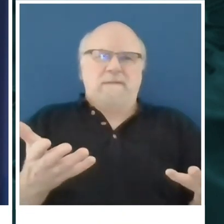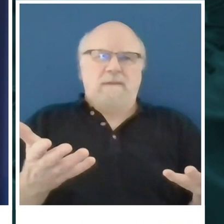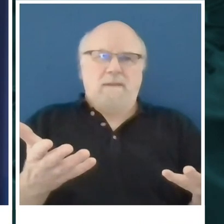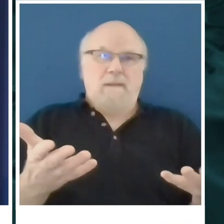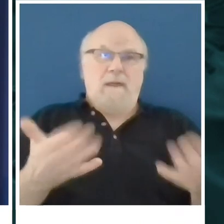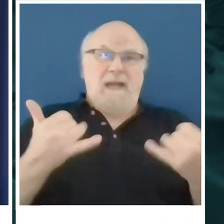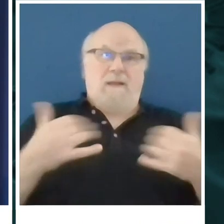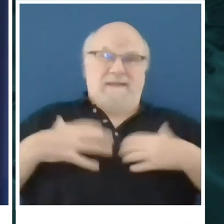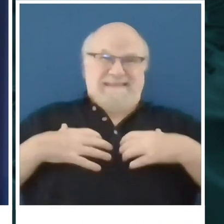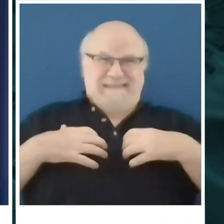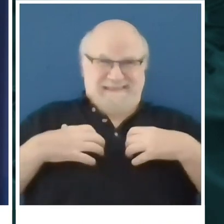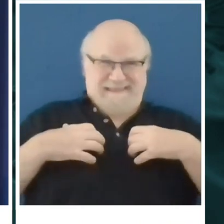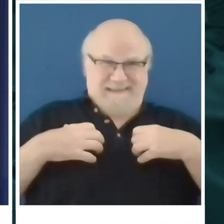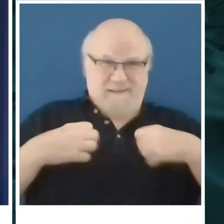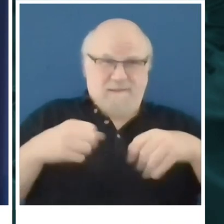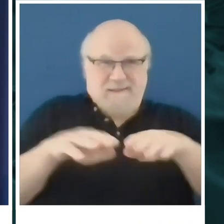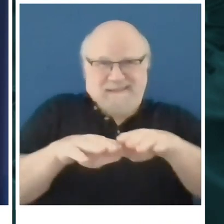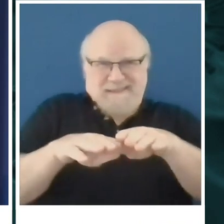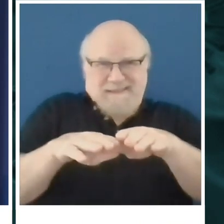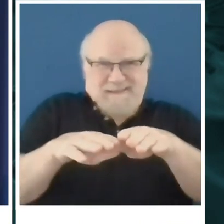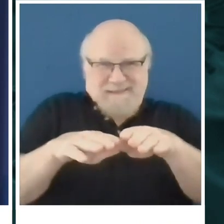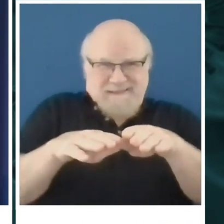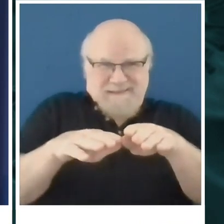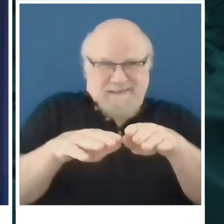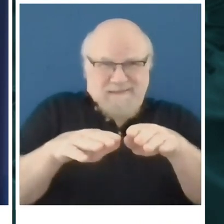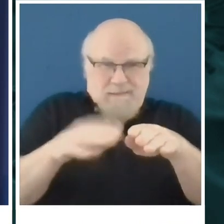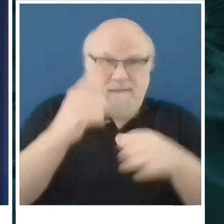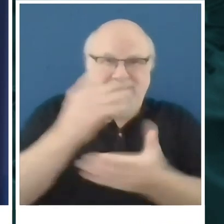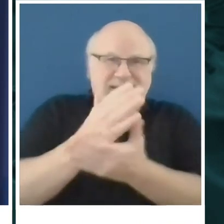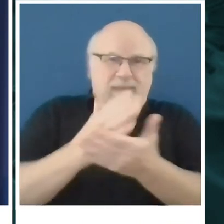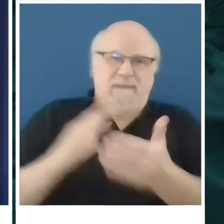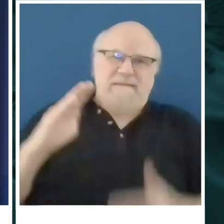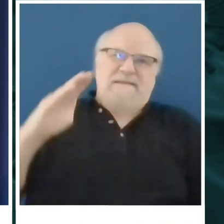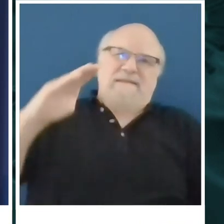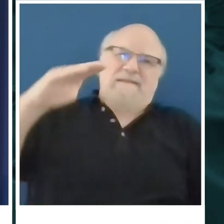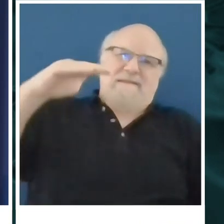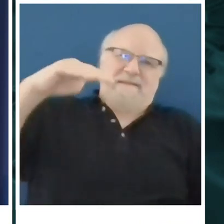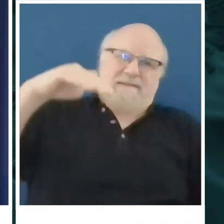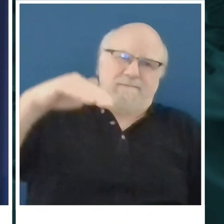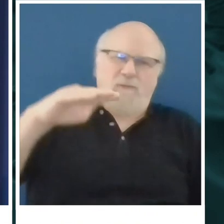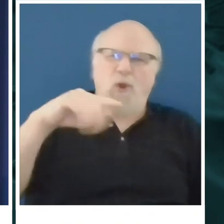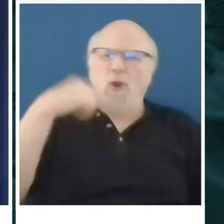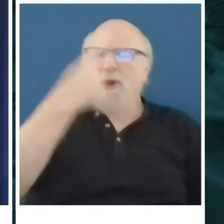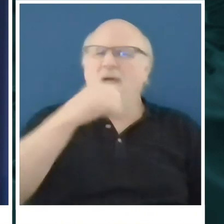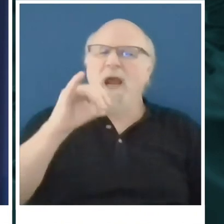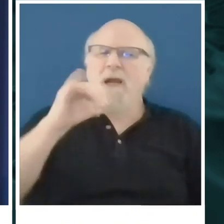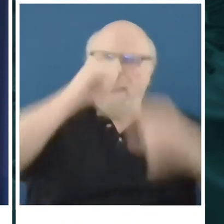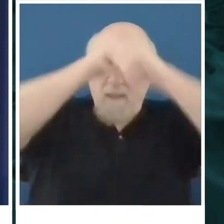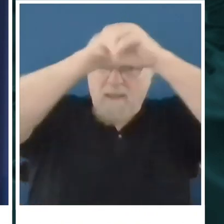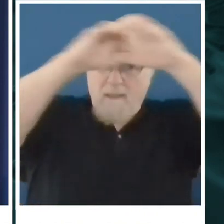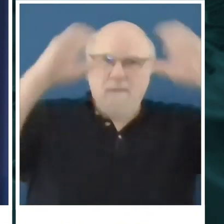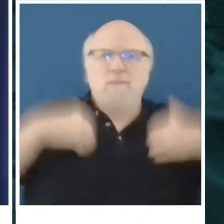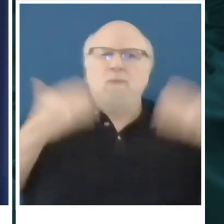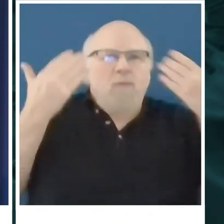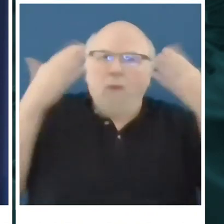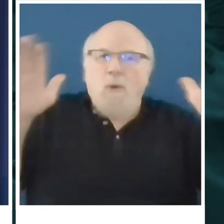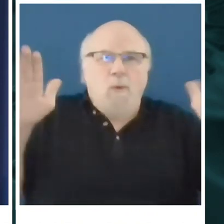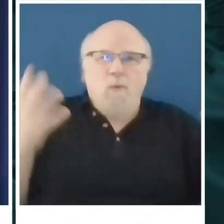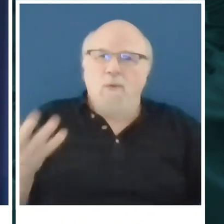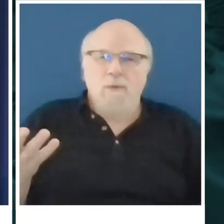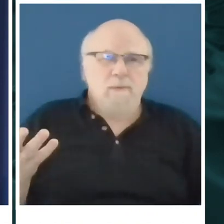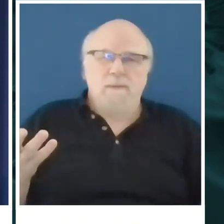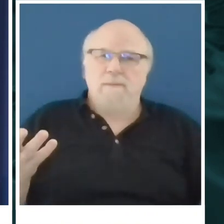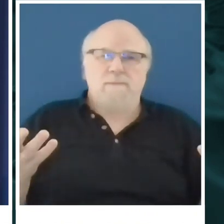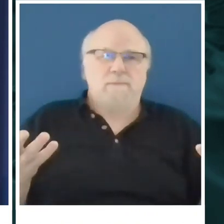some sense of volatility to it, we would expect. We don't know what that volatility looks like. Again, when our city